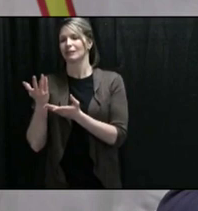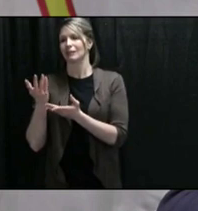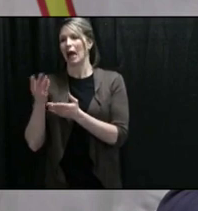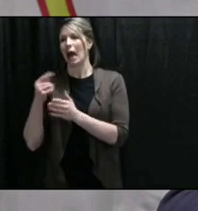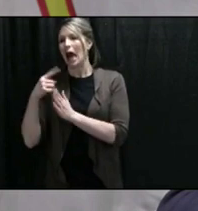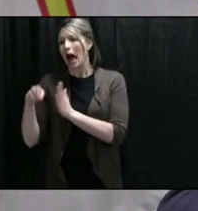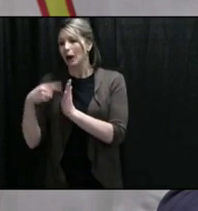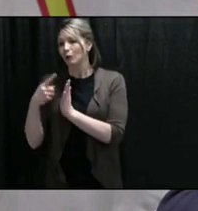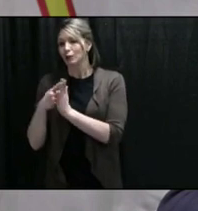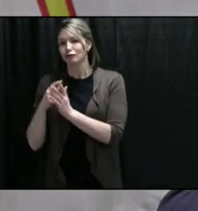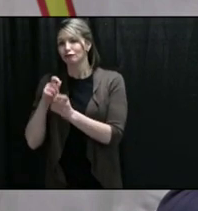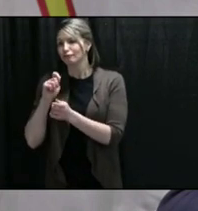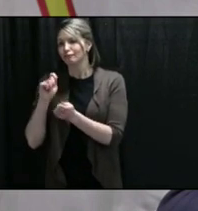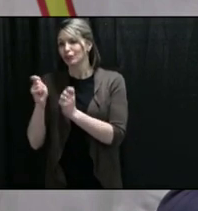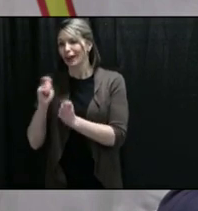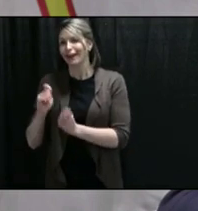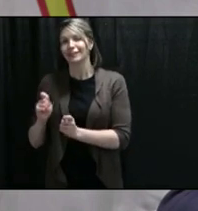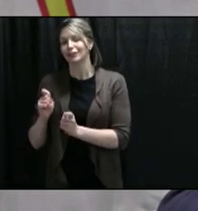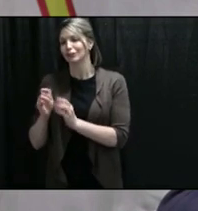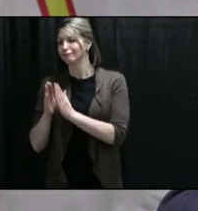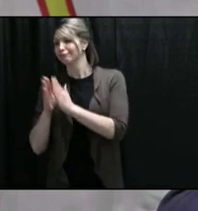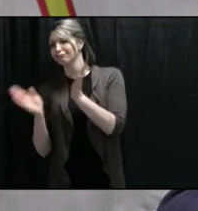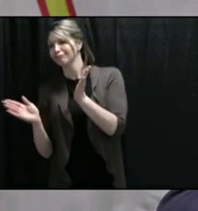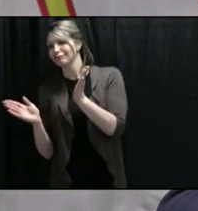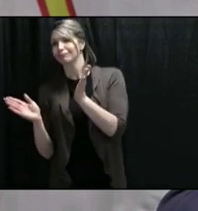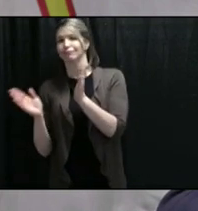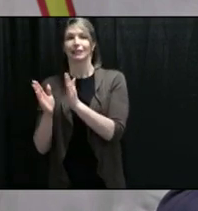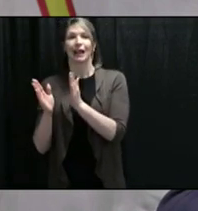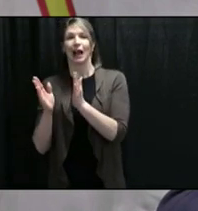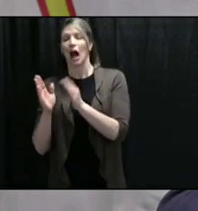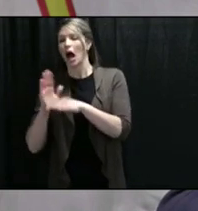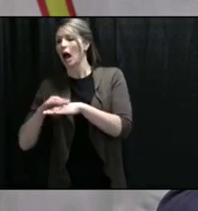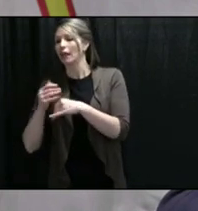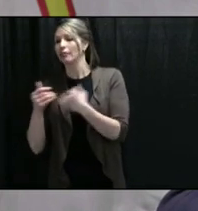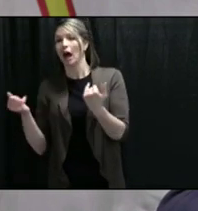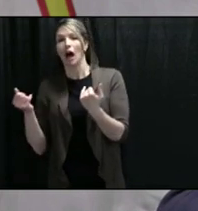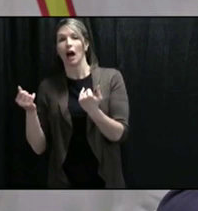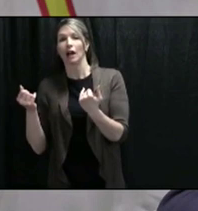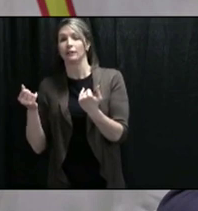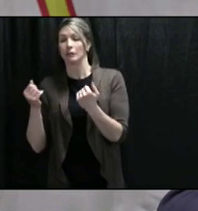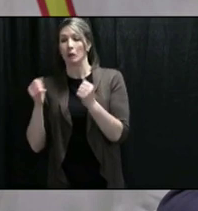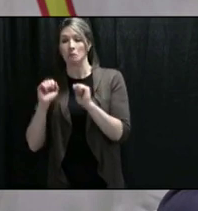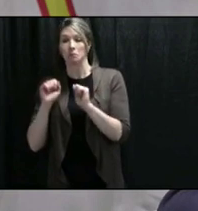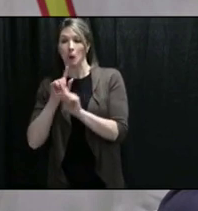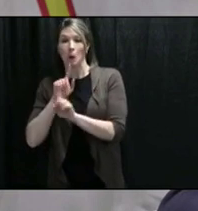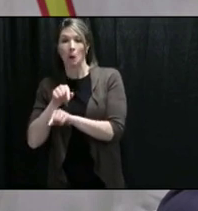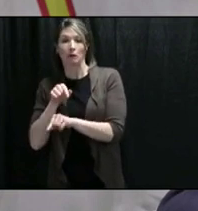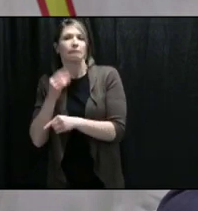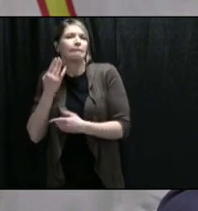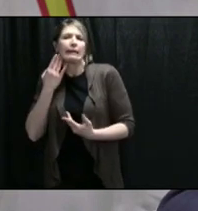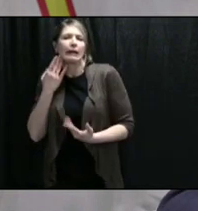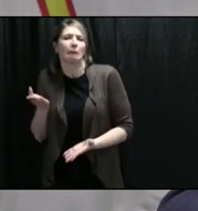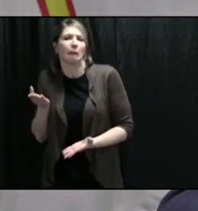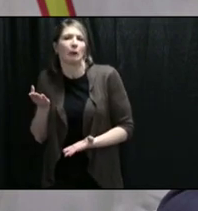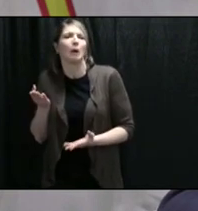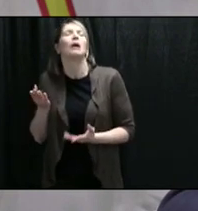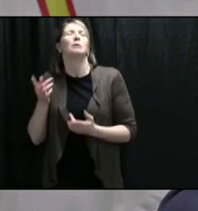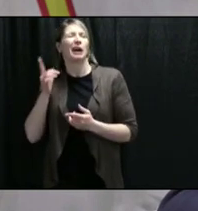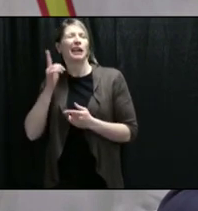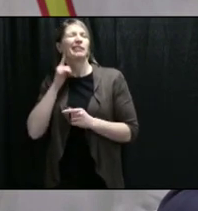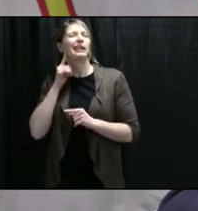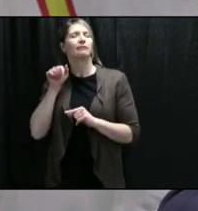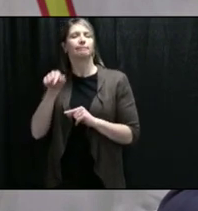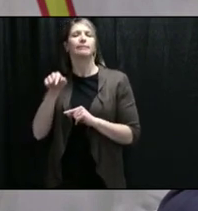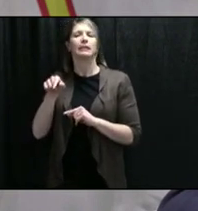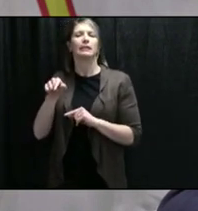that have been made, and online servicing and so on. But, you know, we can get that information for you. But my understanding was just based upon the fact that